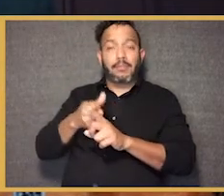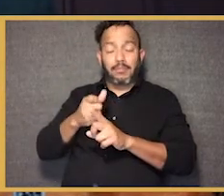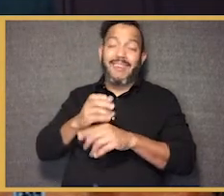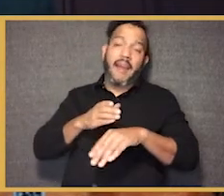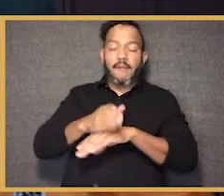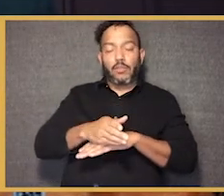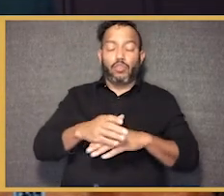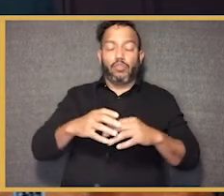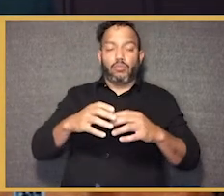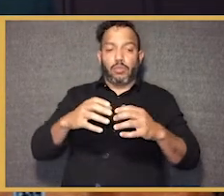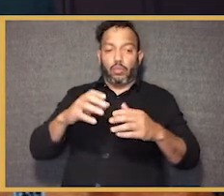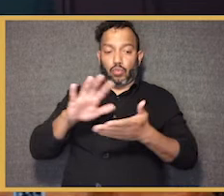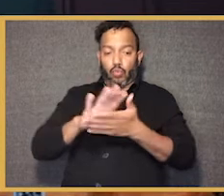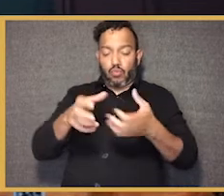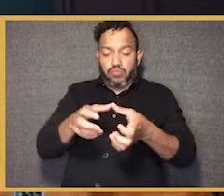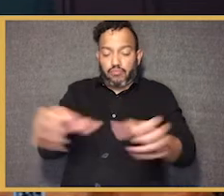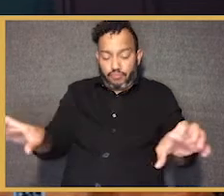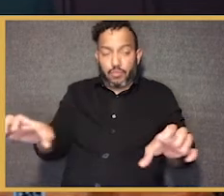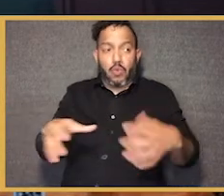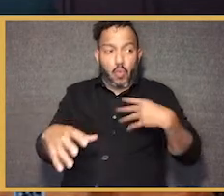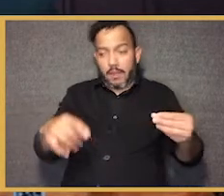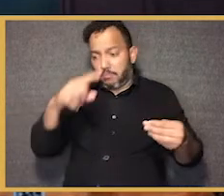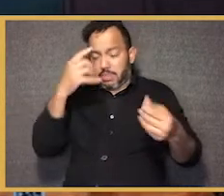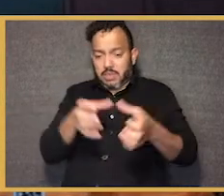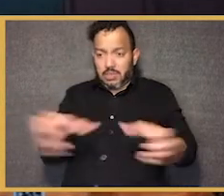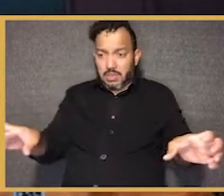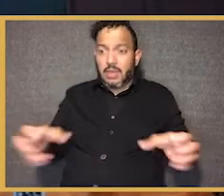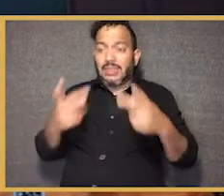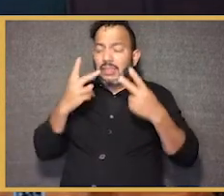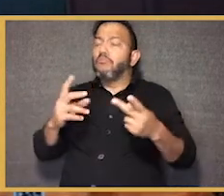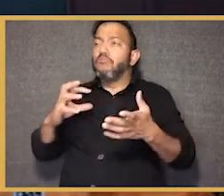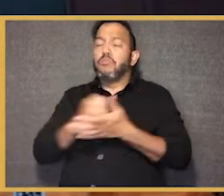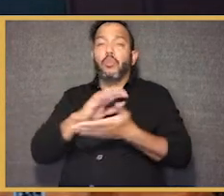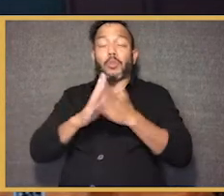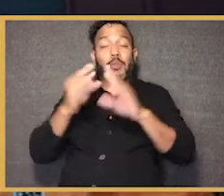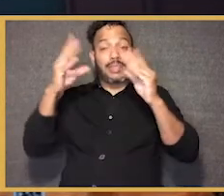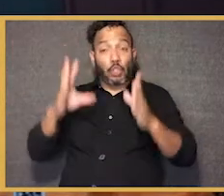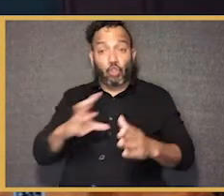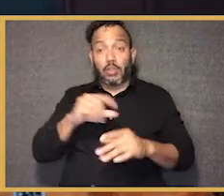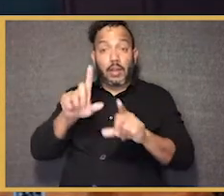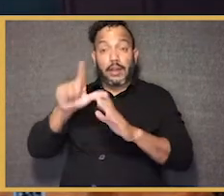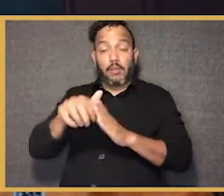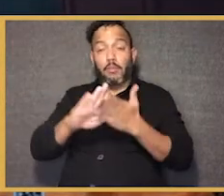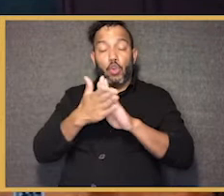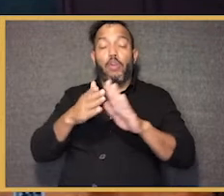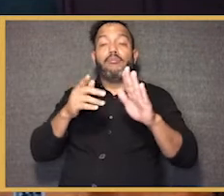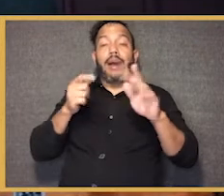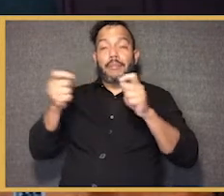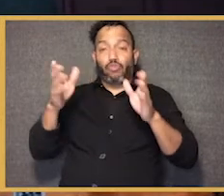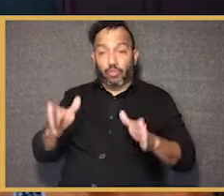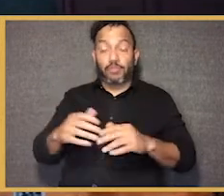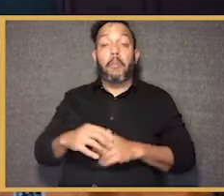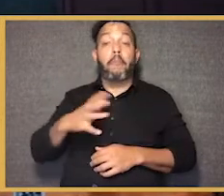turn of the 20th century in a very segregated New York and saw a path to opportunity as a teacher and administrator. My mom